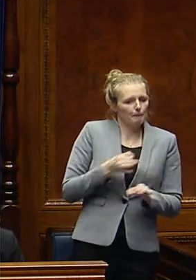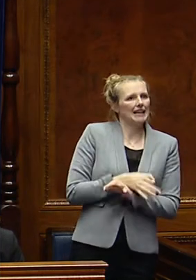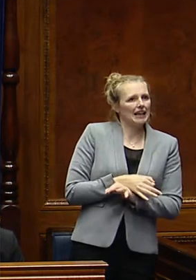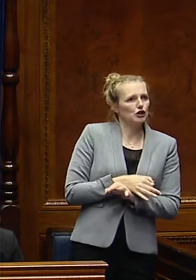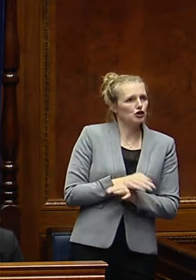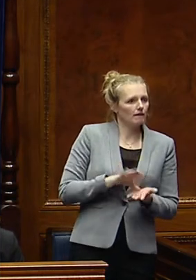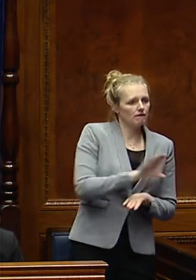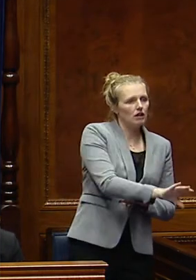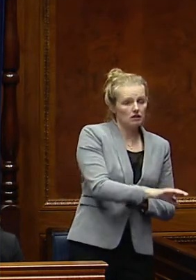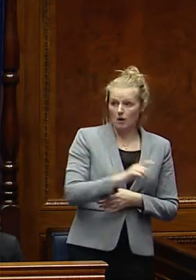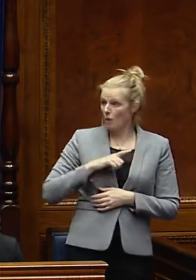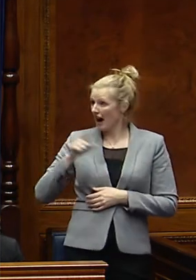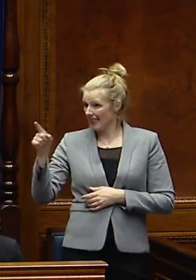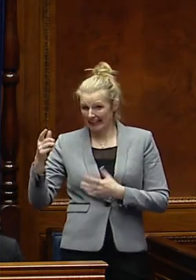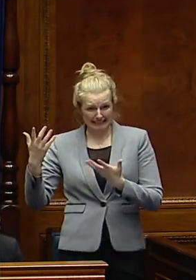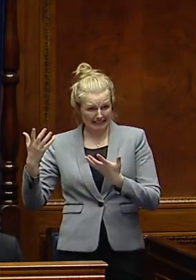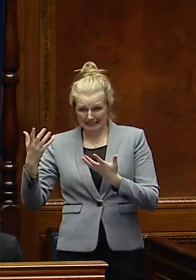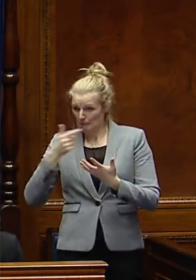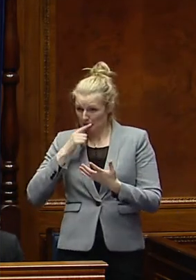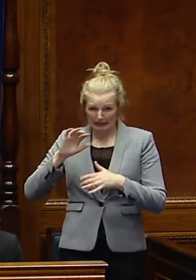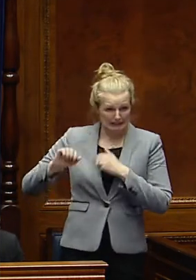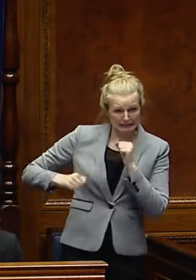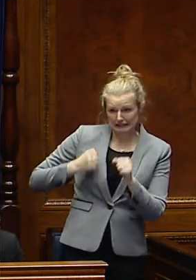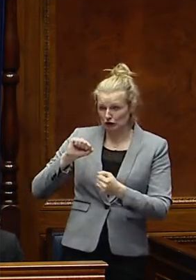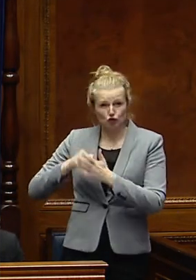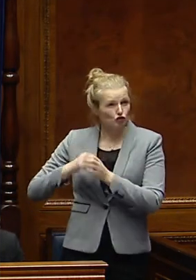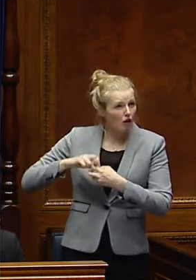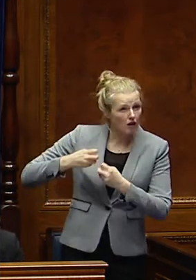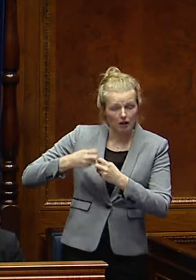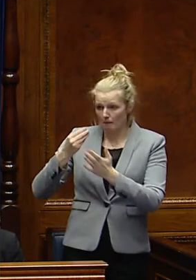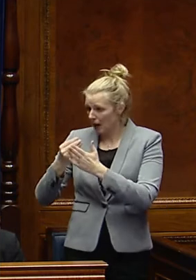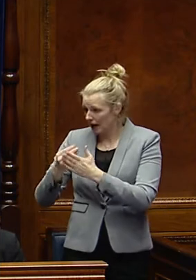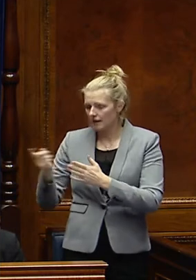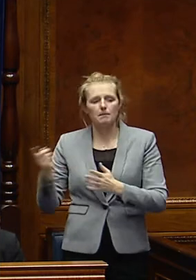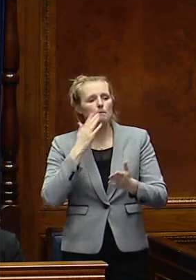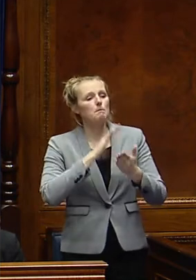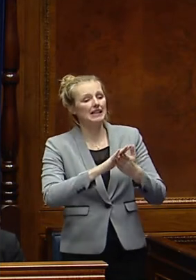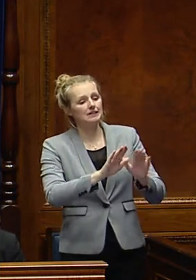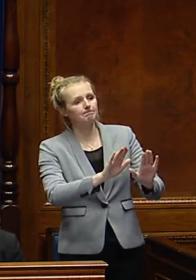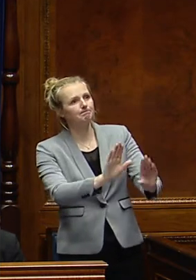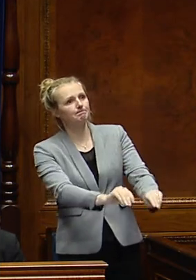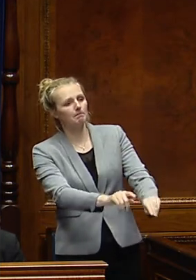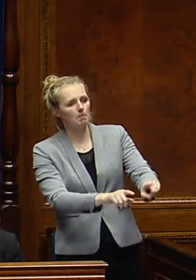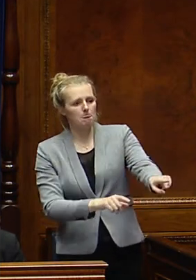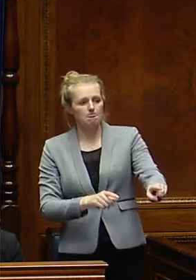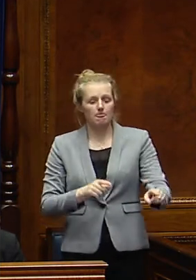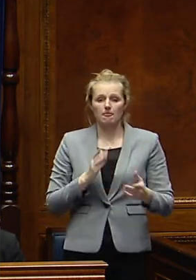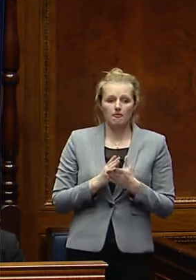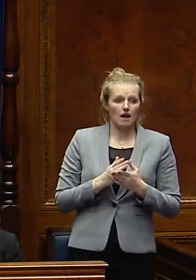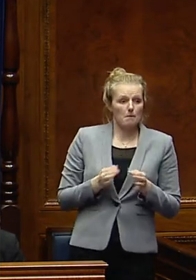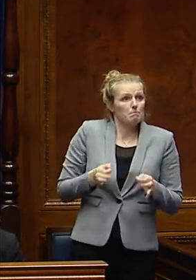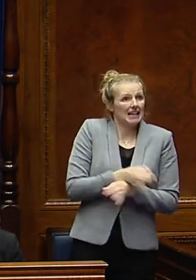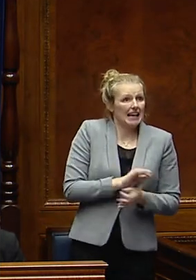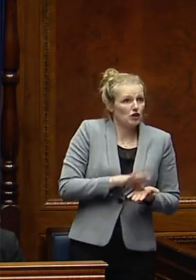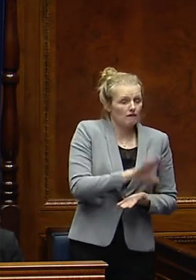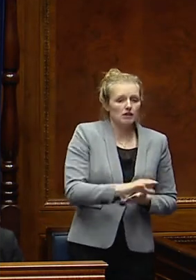here because they are having an impact. Albeit I recognise it does not go you ask the minister to have any remarks? It is available to anyone who